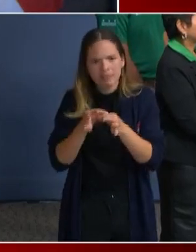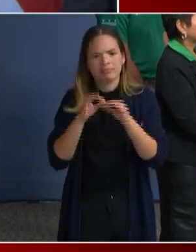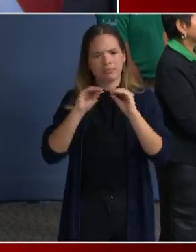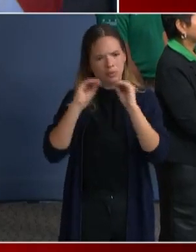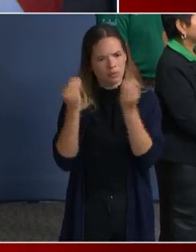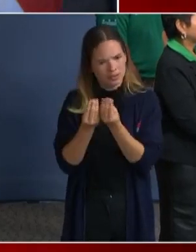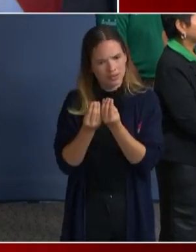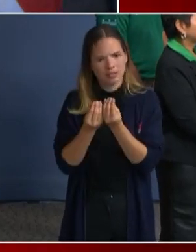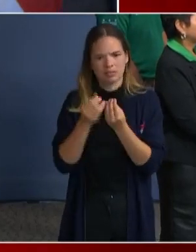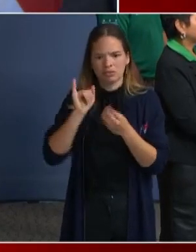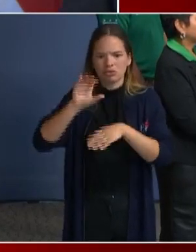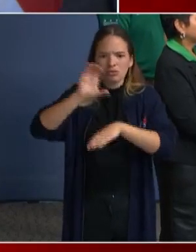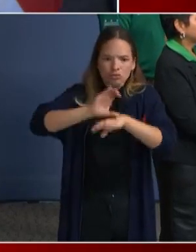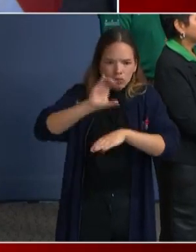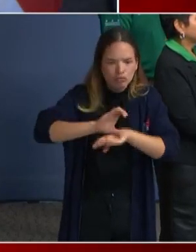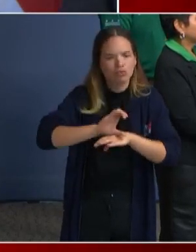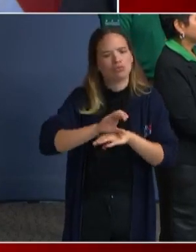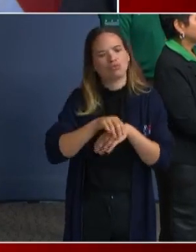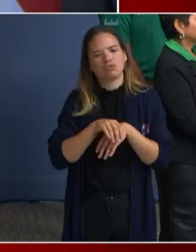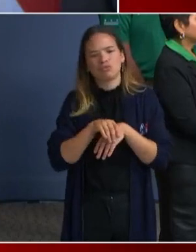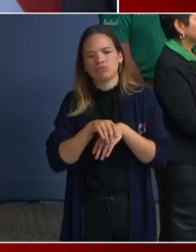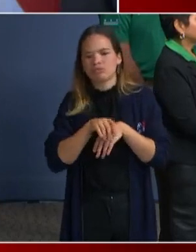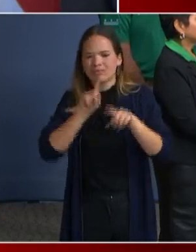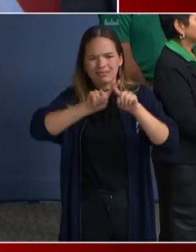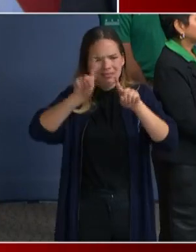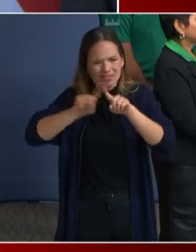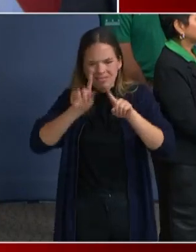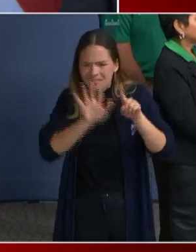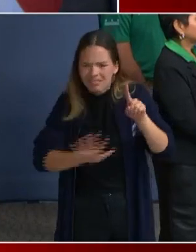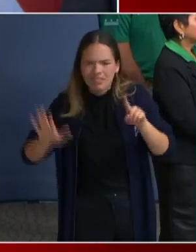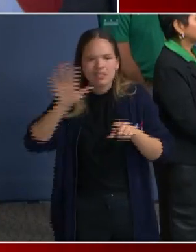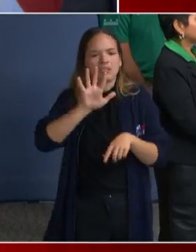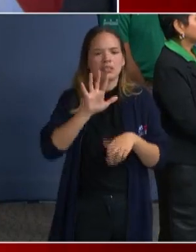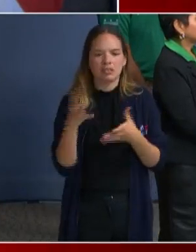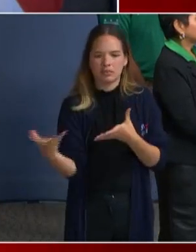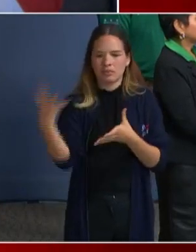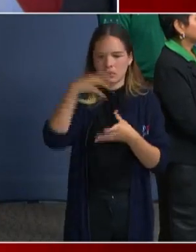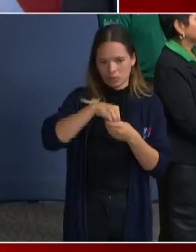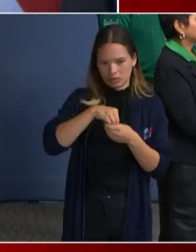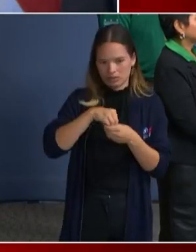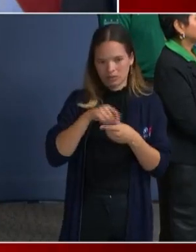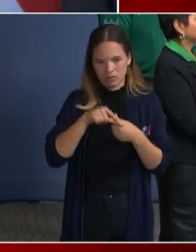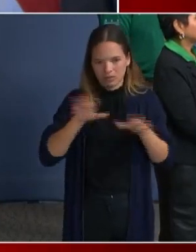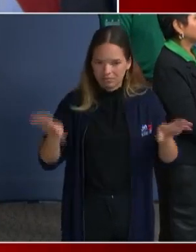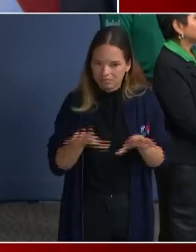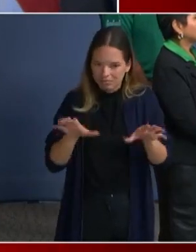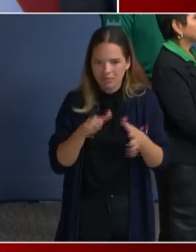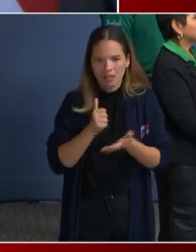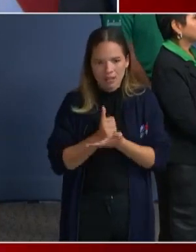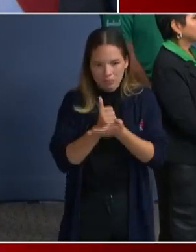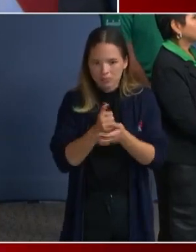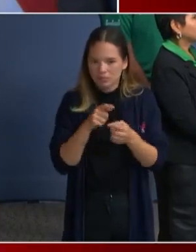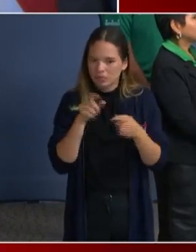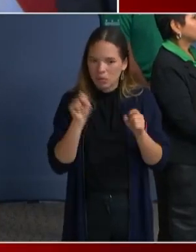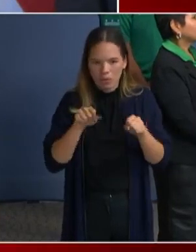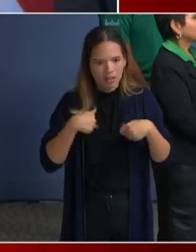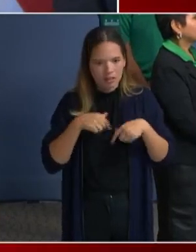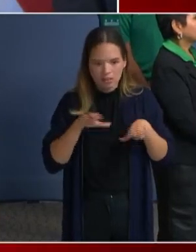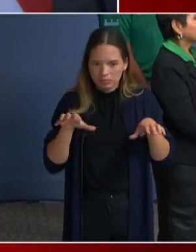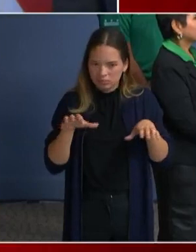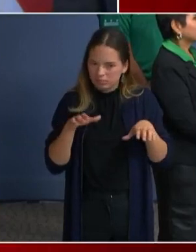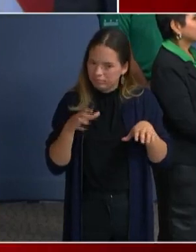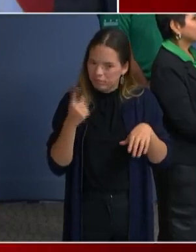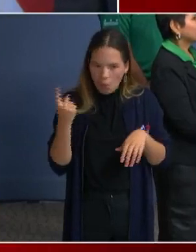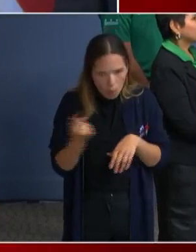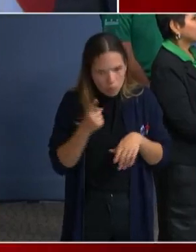synagogues, and volunteers across the city. Doing what we always do here in the District of Columbia, which is welcome folks. And help